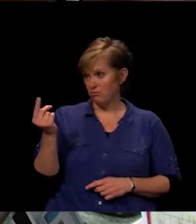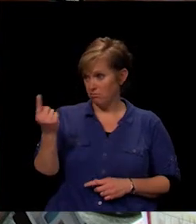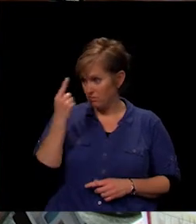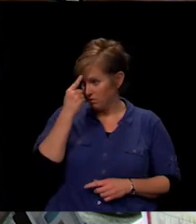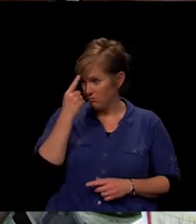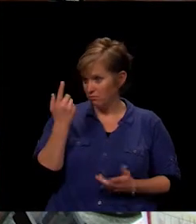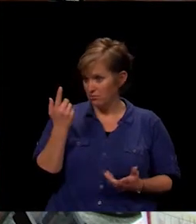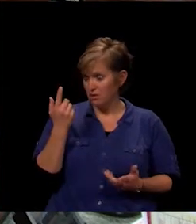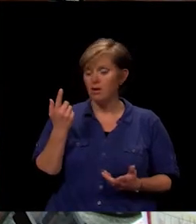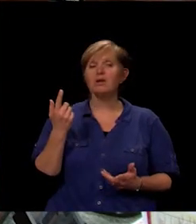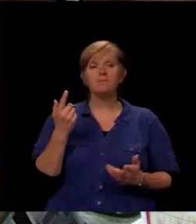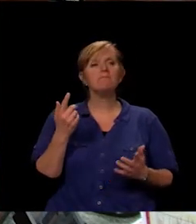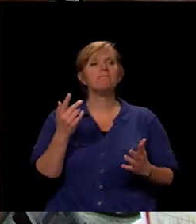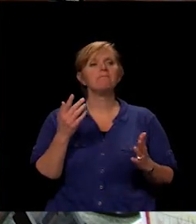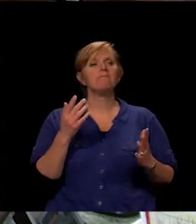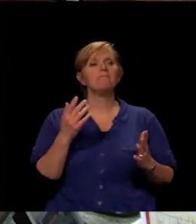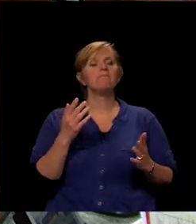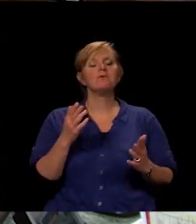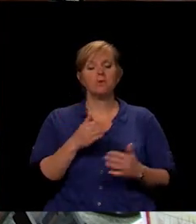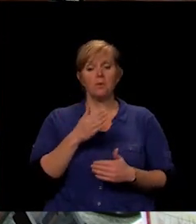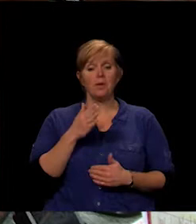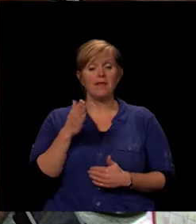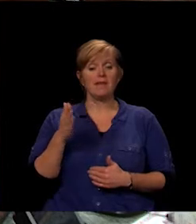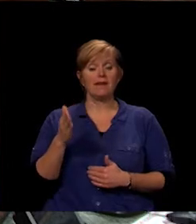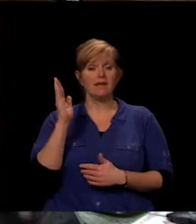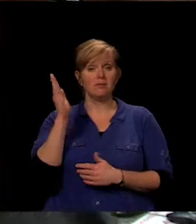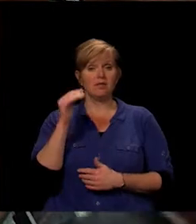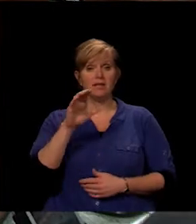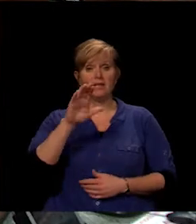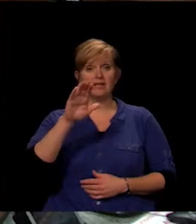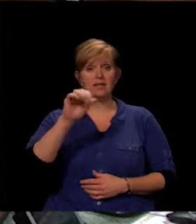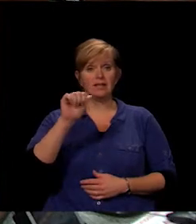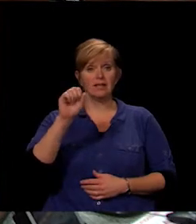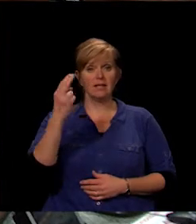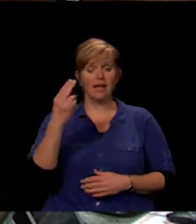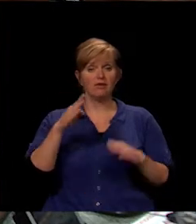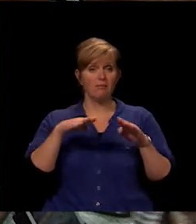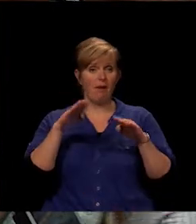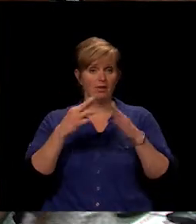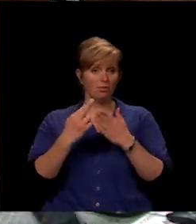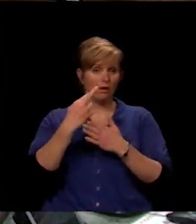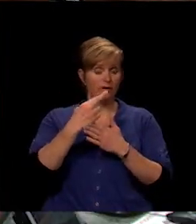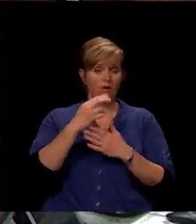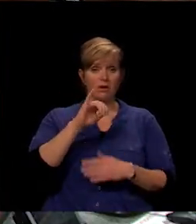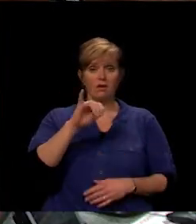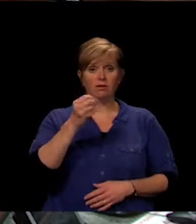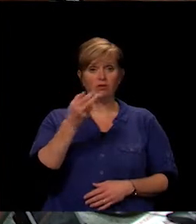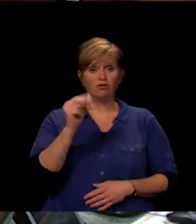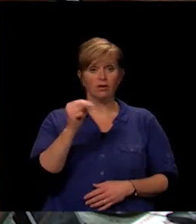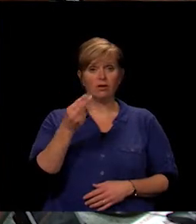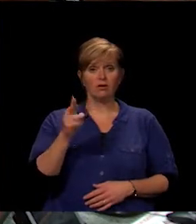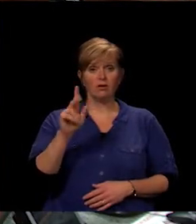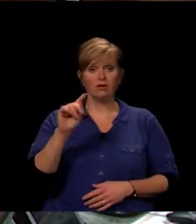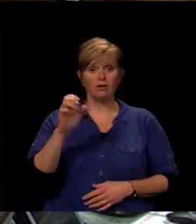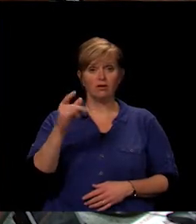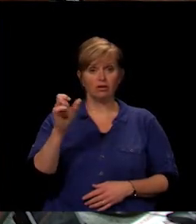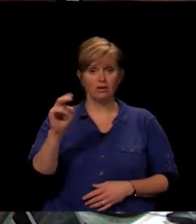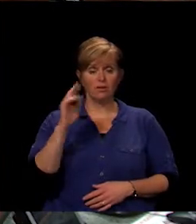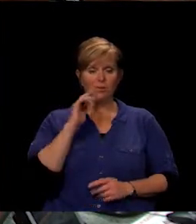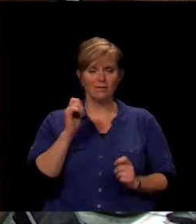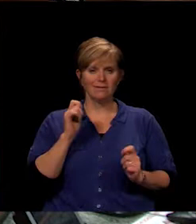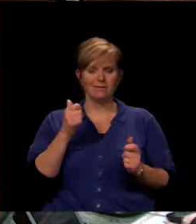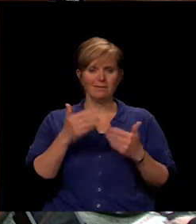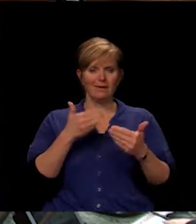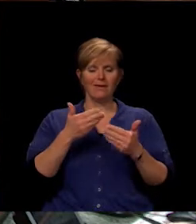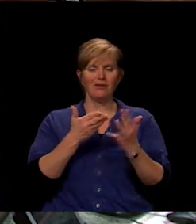So our next presentation is cash balance review, and John Hutchison is going to speed through that as quickly